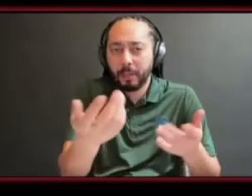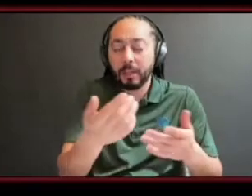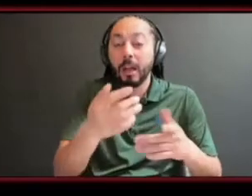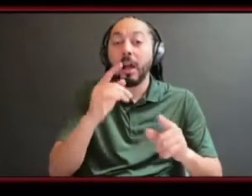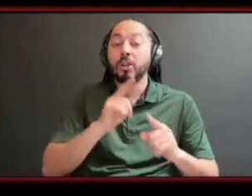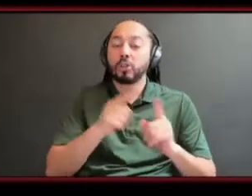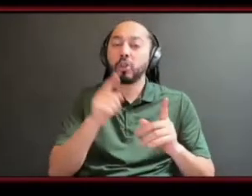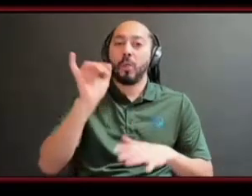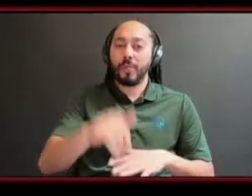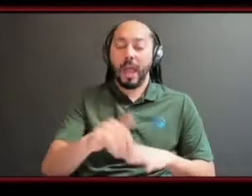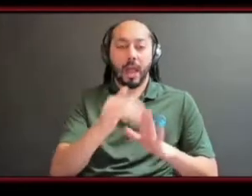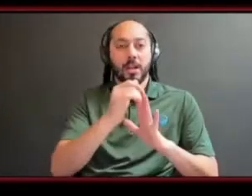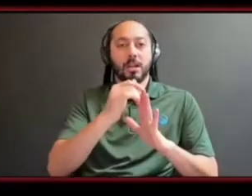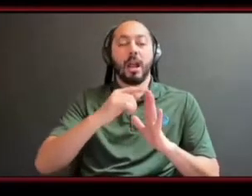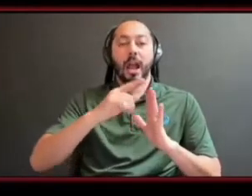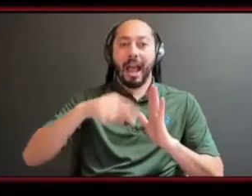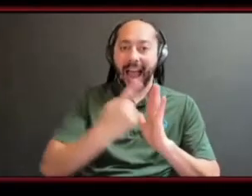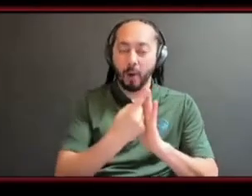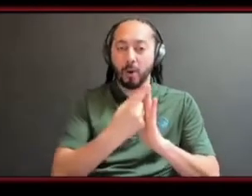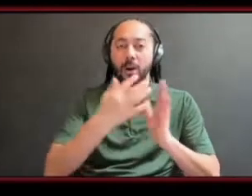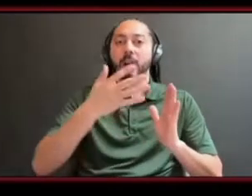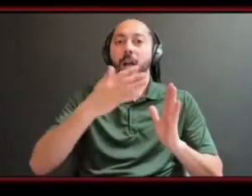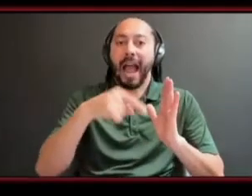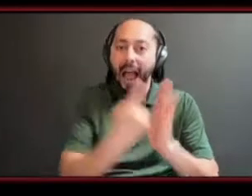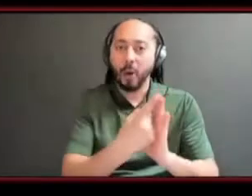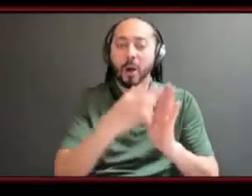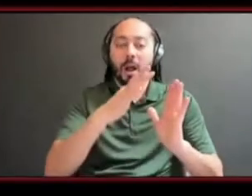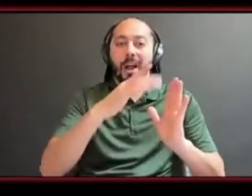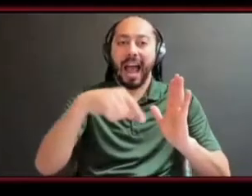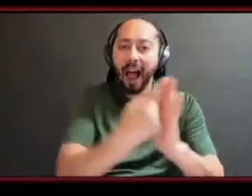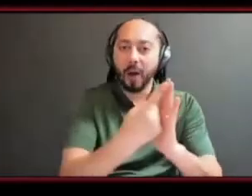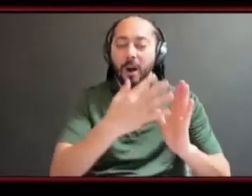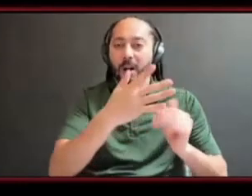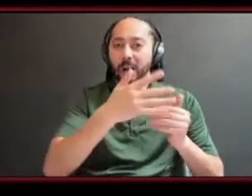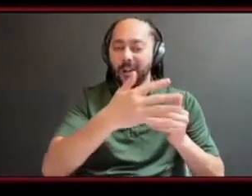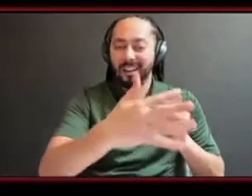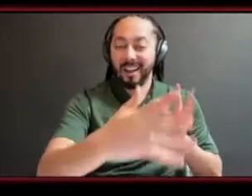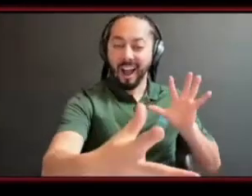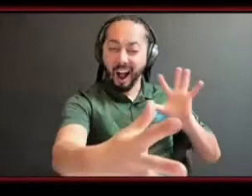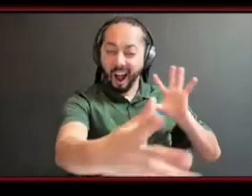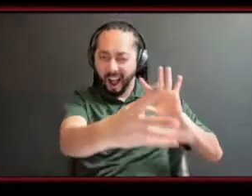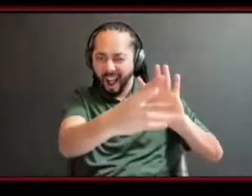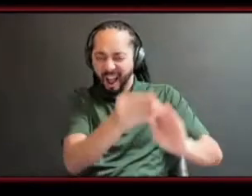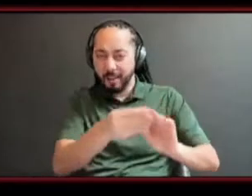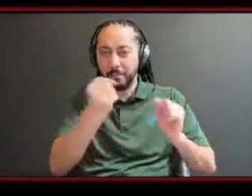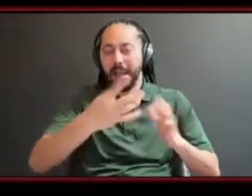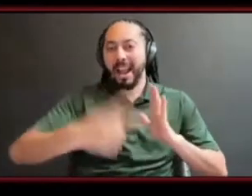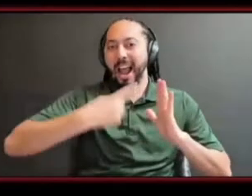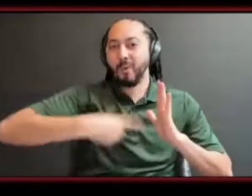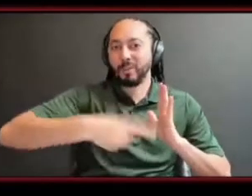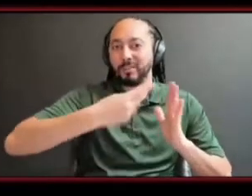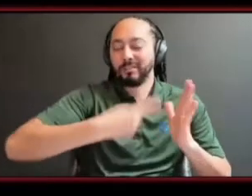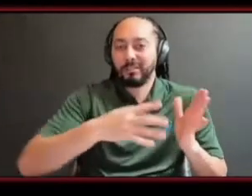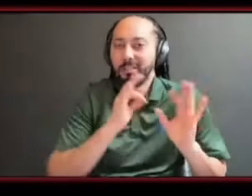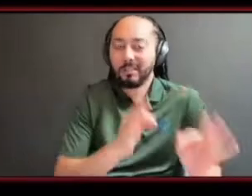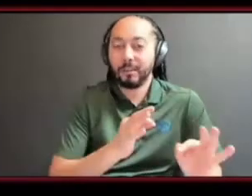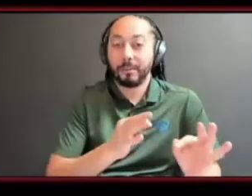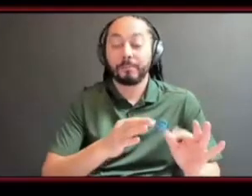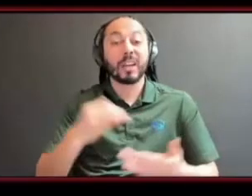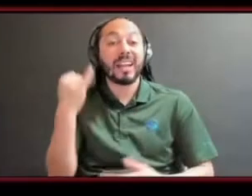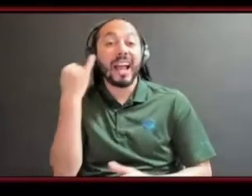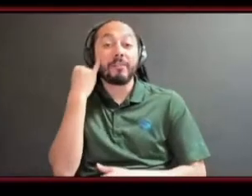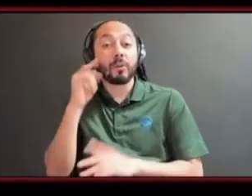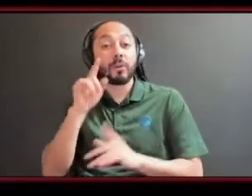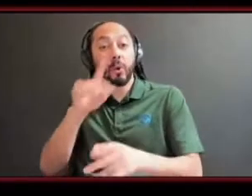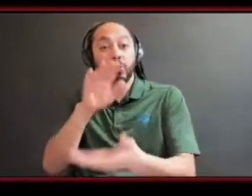comes back when you say okay well like five like say you say you're working going to school and then you're working one hour a day